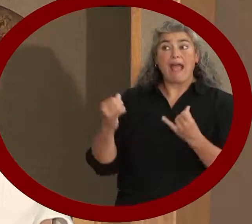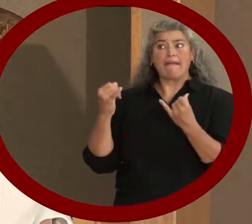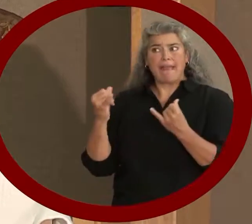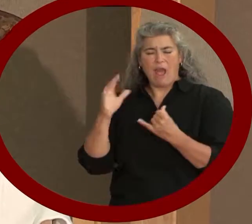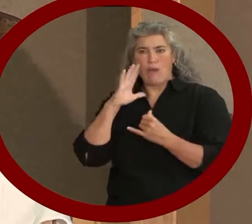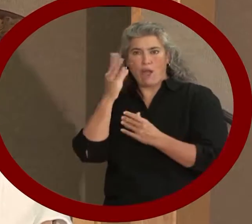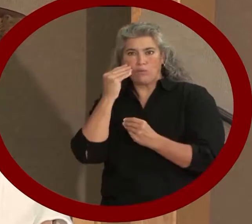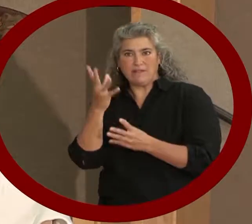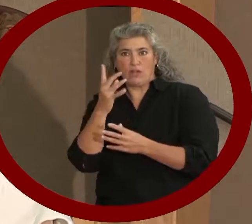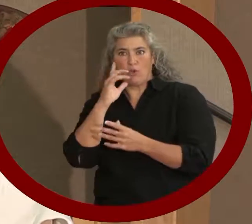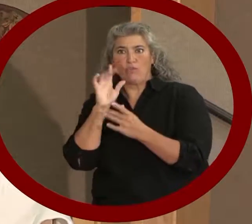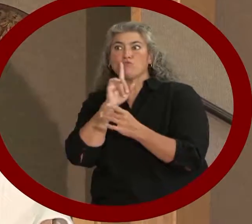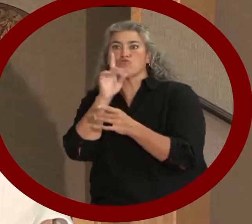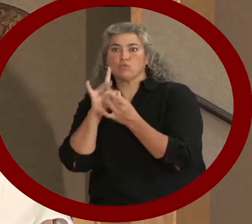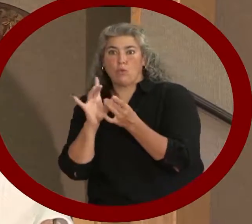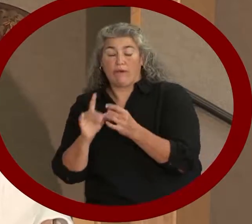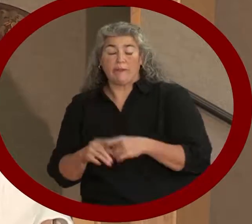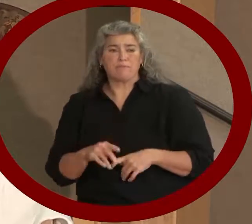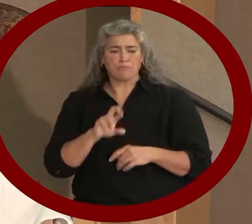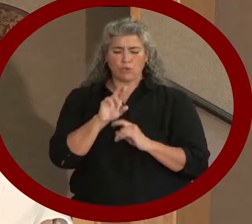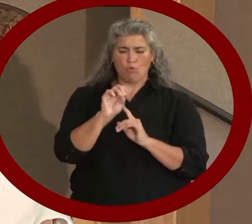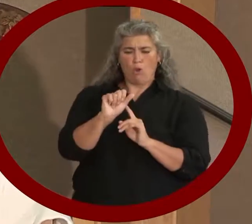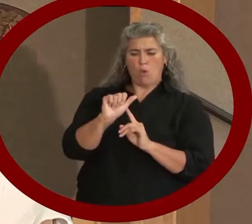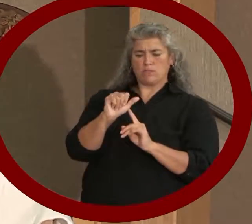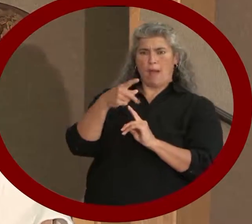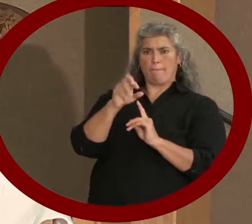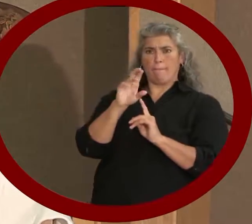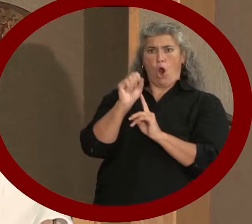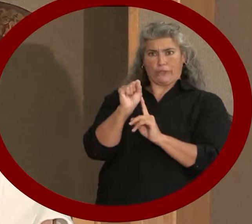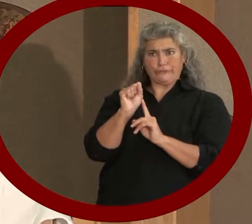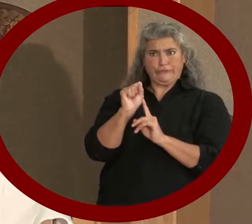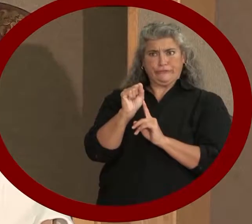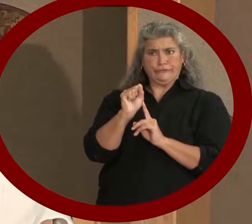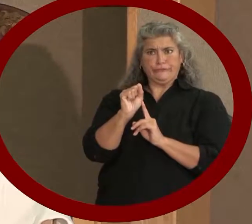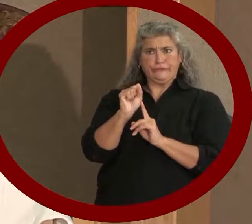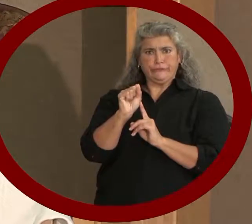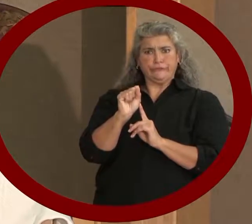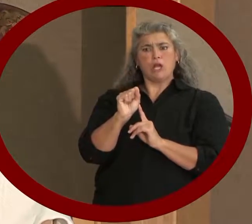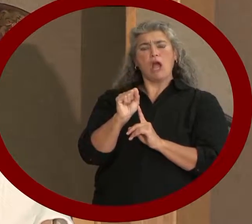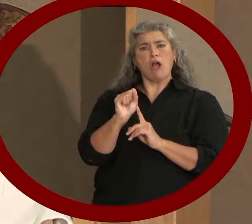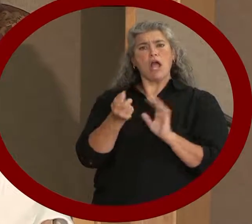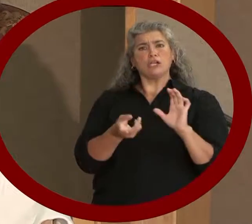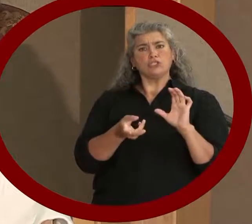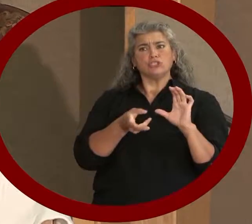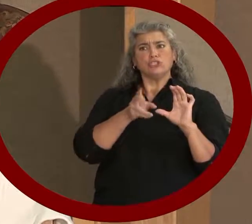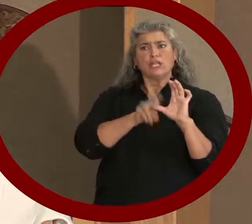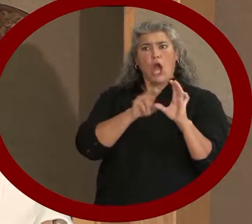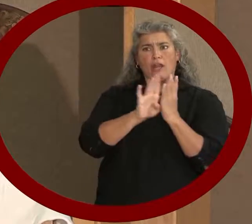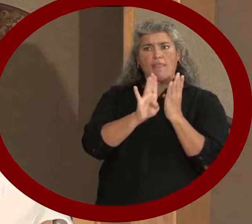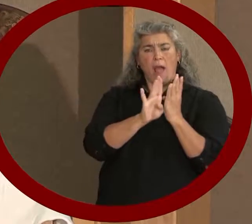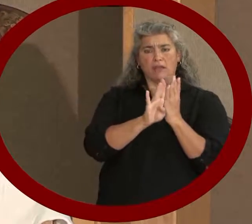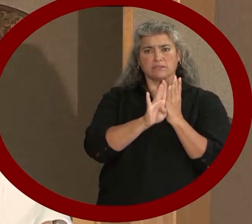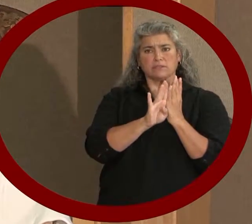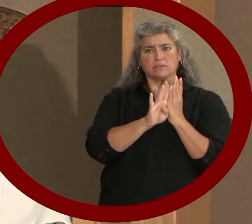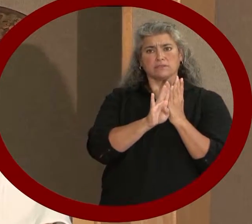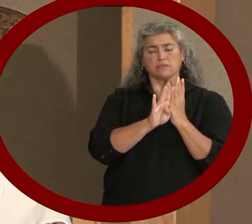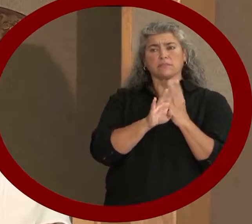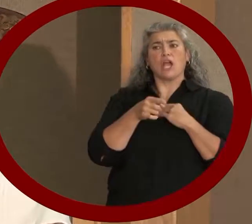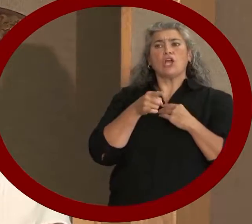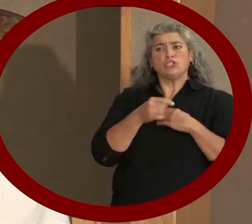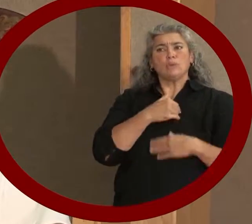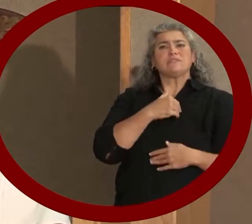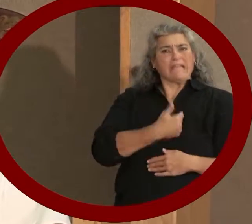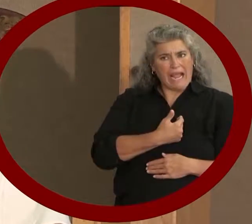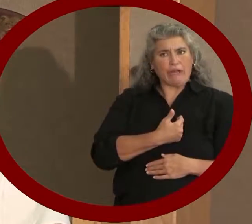was that Rosa Parks sat down in the white section of a segregated bus because she was